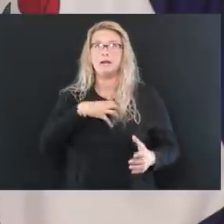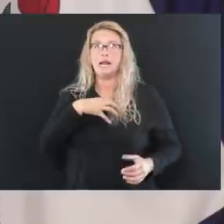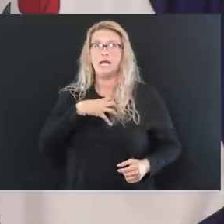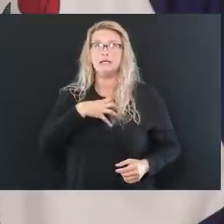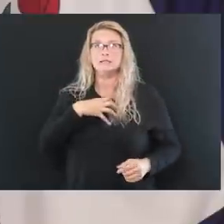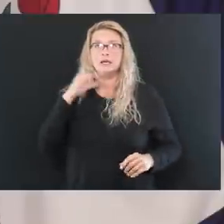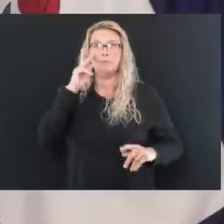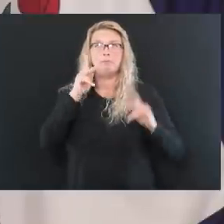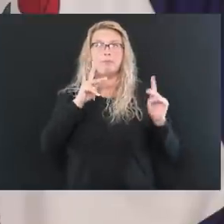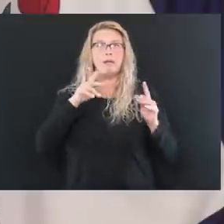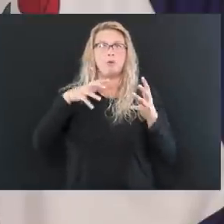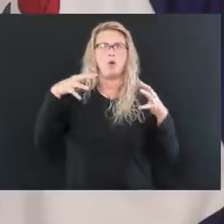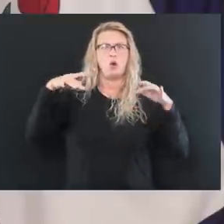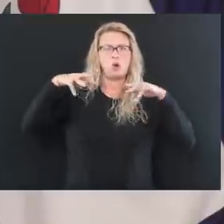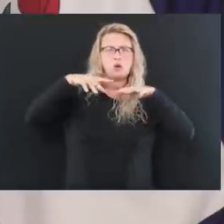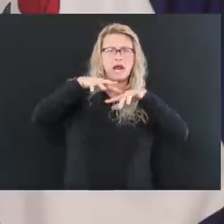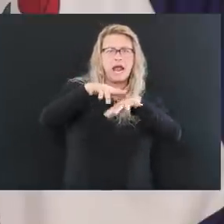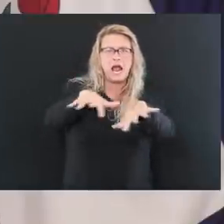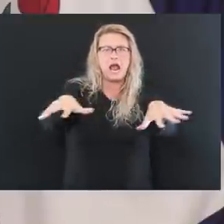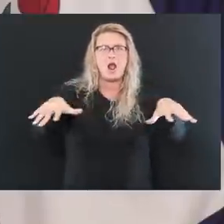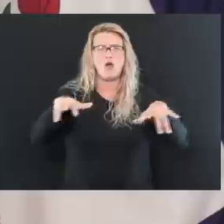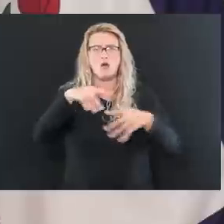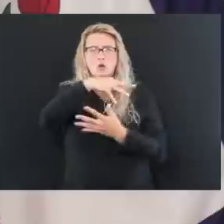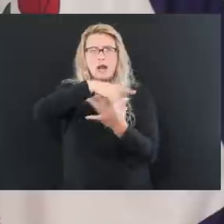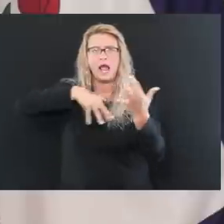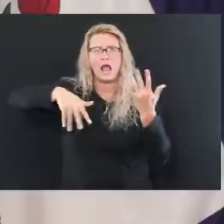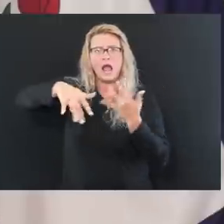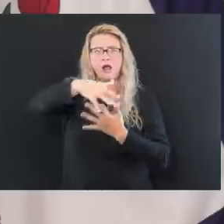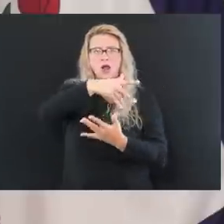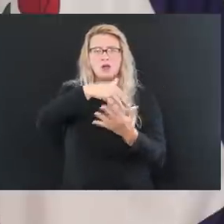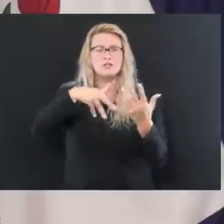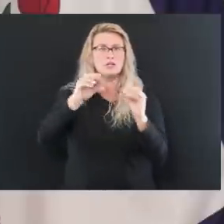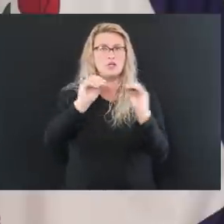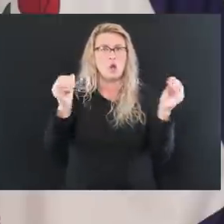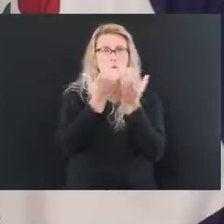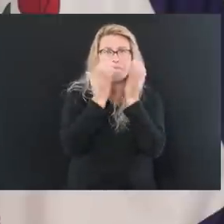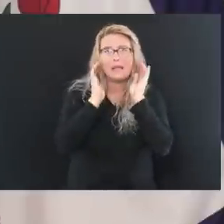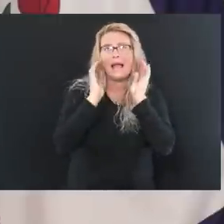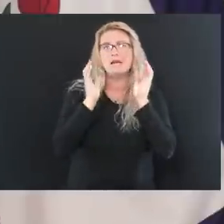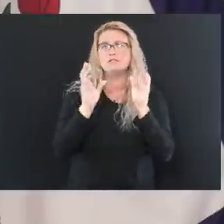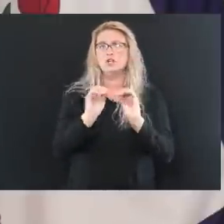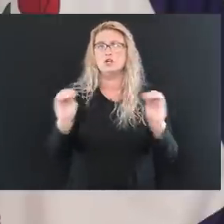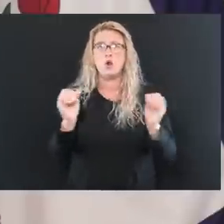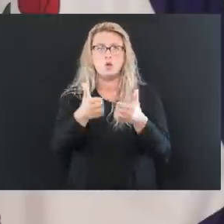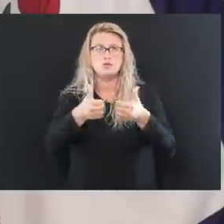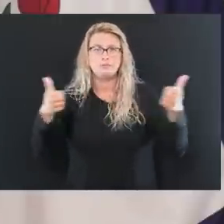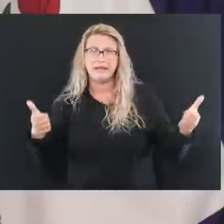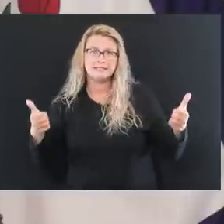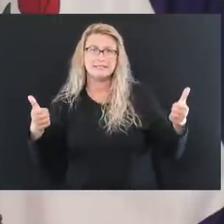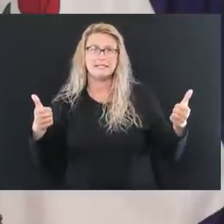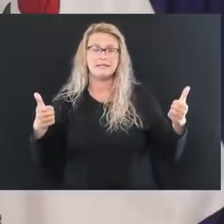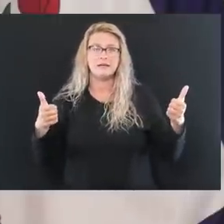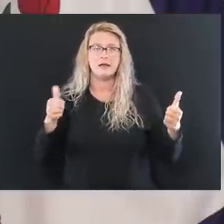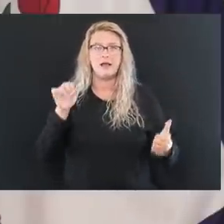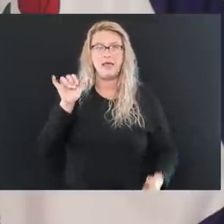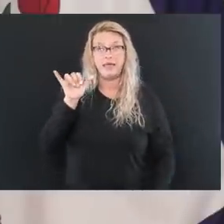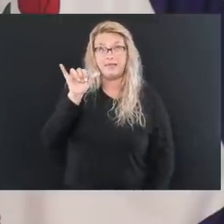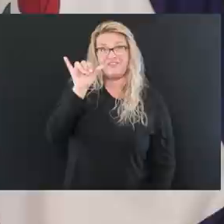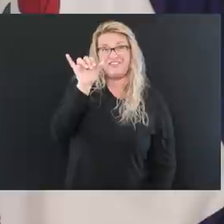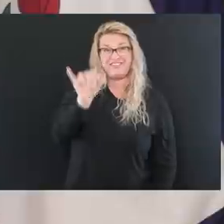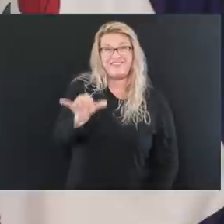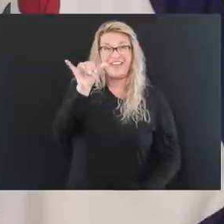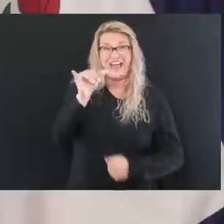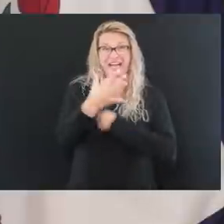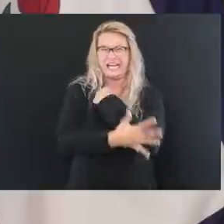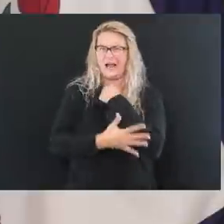piled on up on top of one another. There's no masks. There's no social distancing. And in a county that we were already